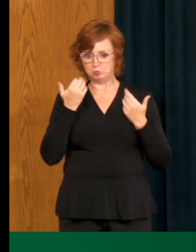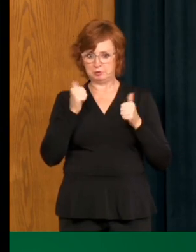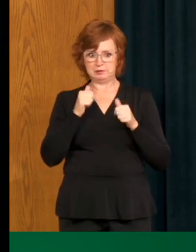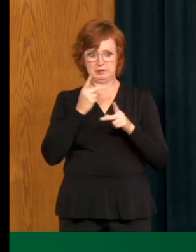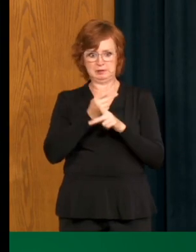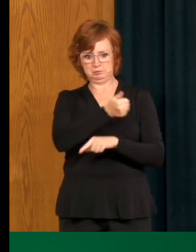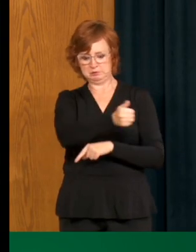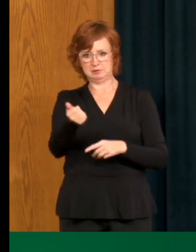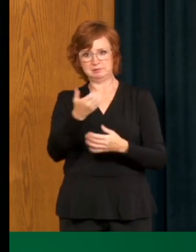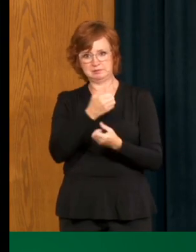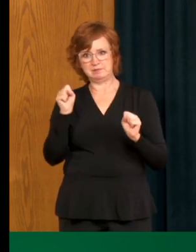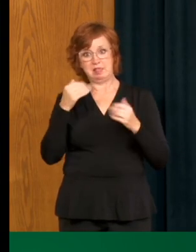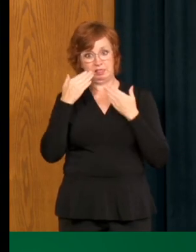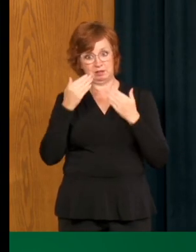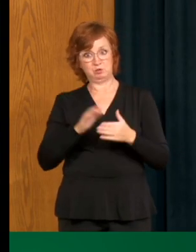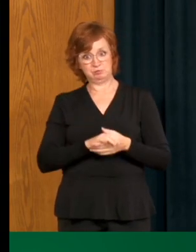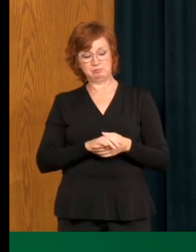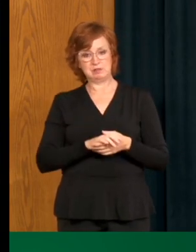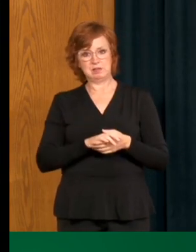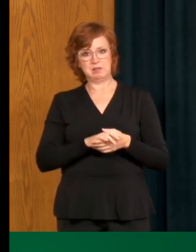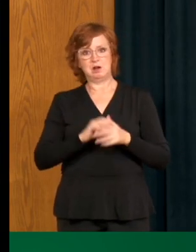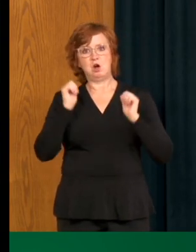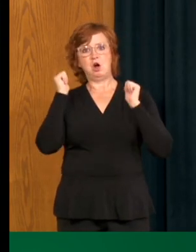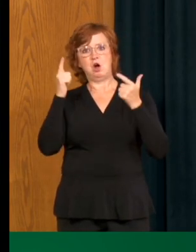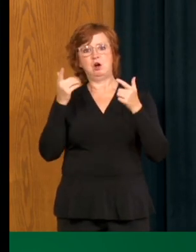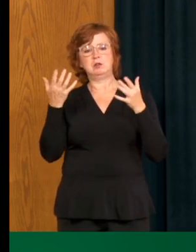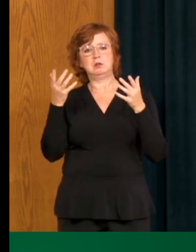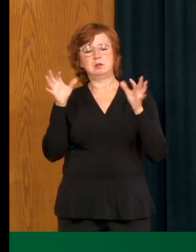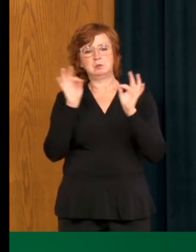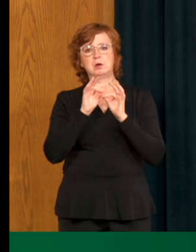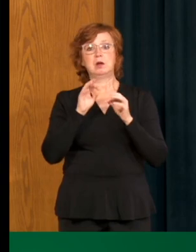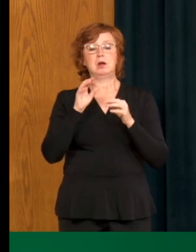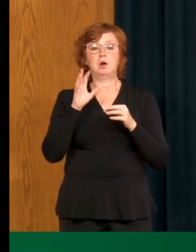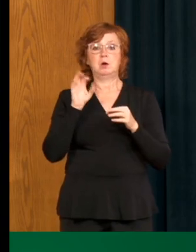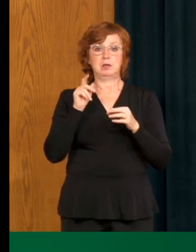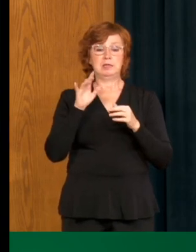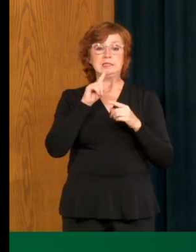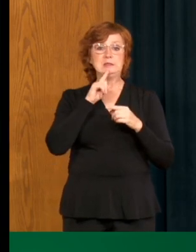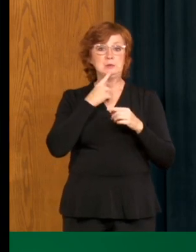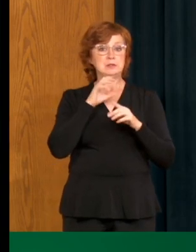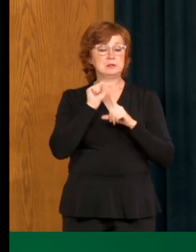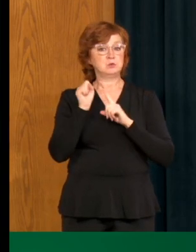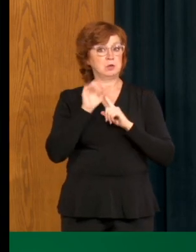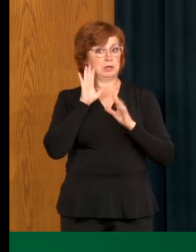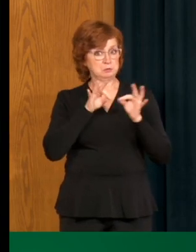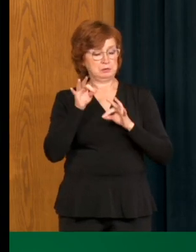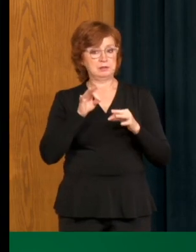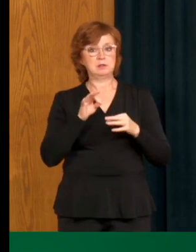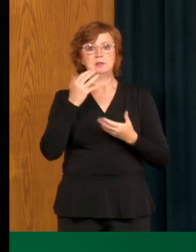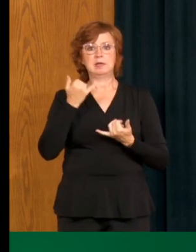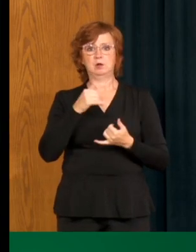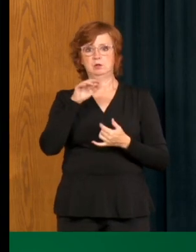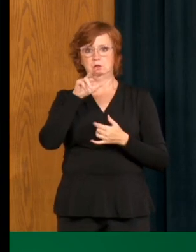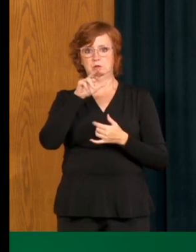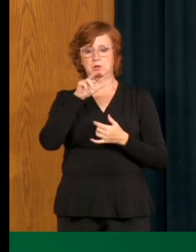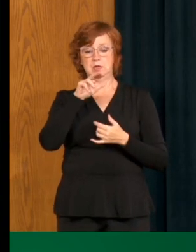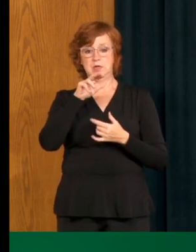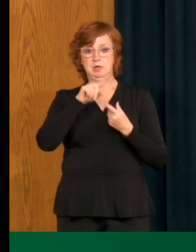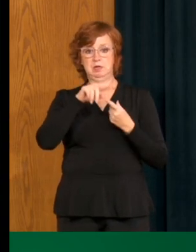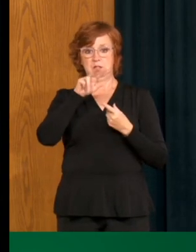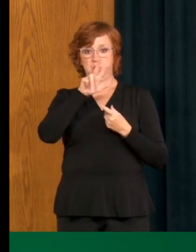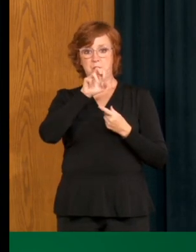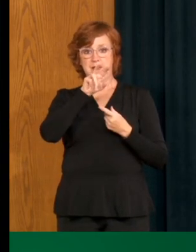say that we need everyone to partake in that. Here's the severity of what we're dealing with. In Saskatchewan now we have 322 cases.